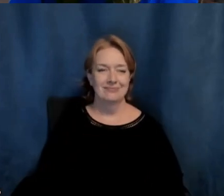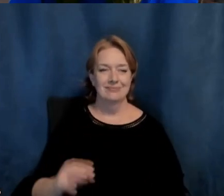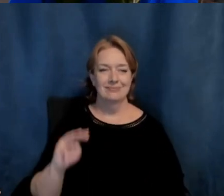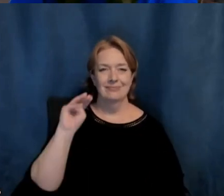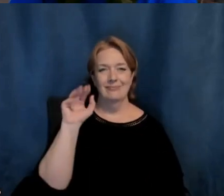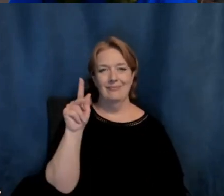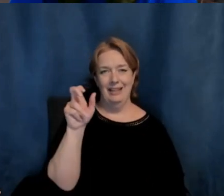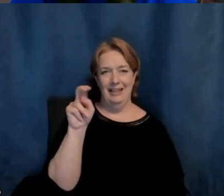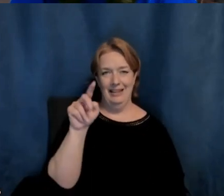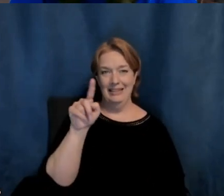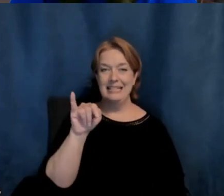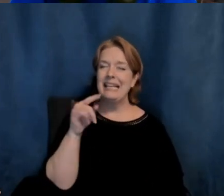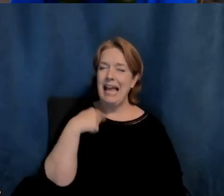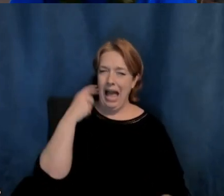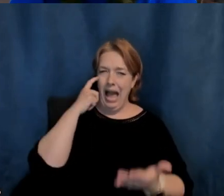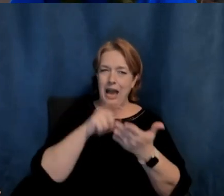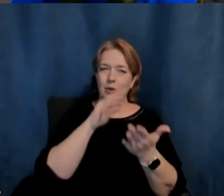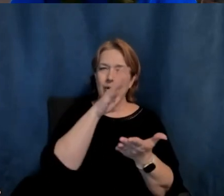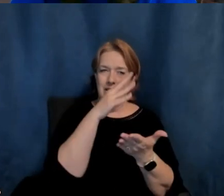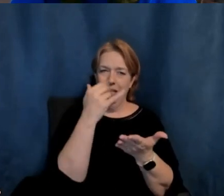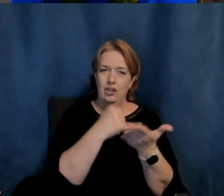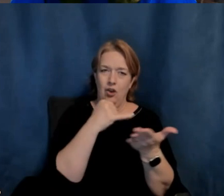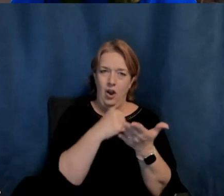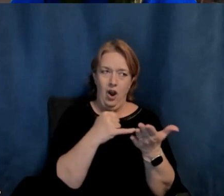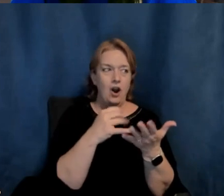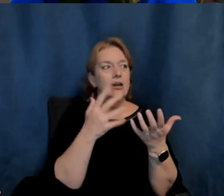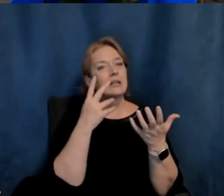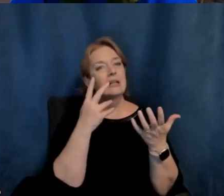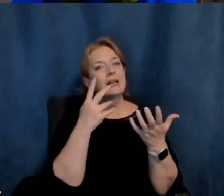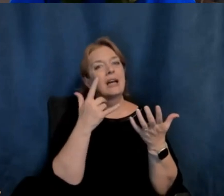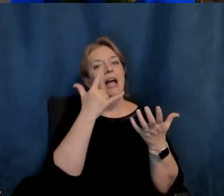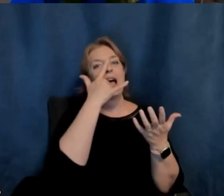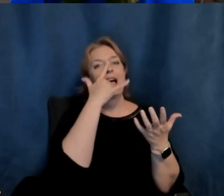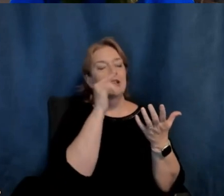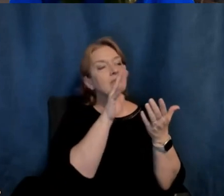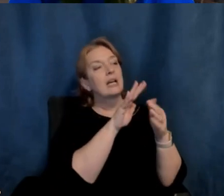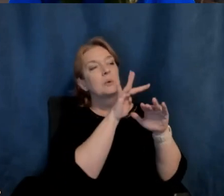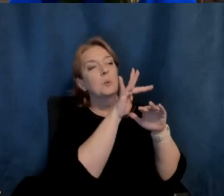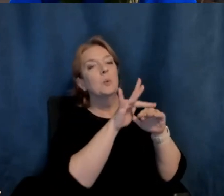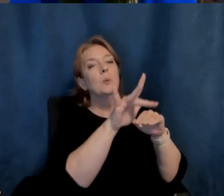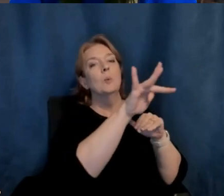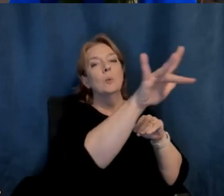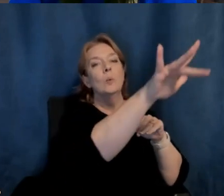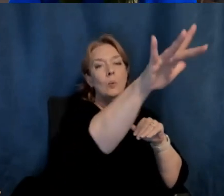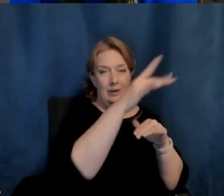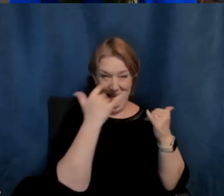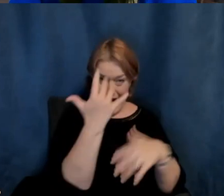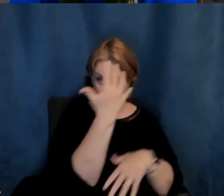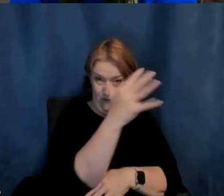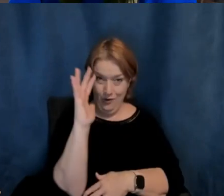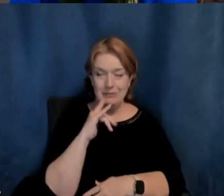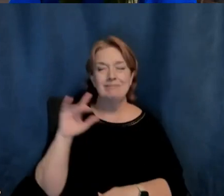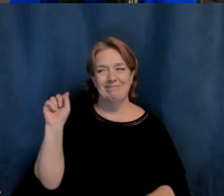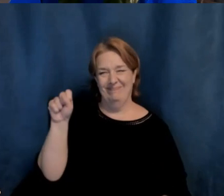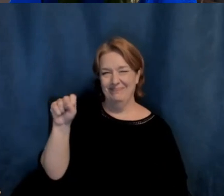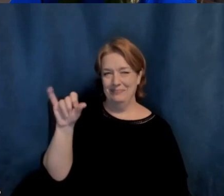clear, right? Yes. Those are now forests is what it sounds like. Exactly. Hold on, let me get